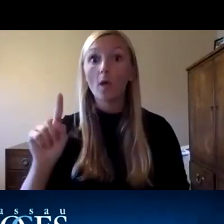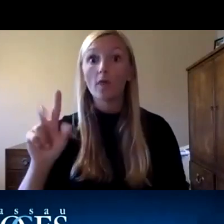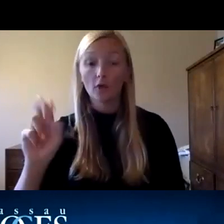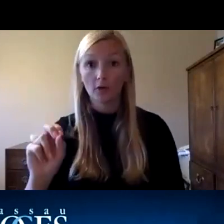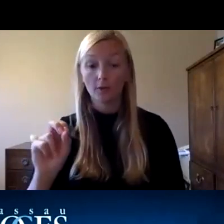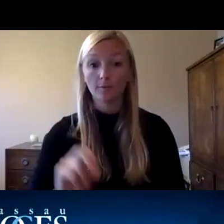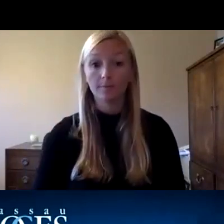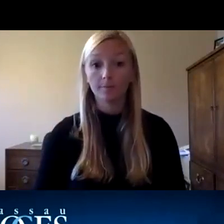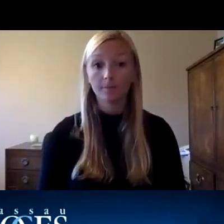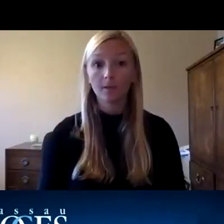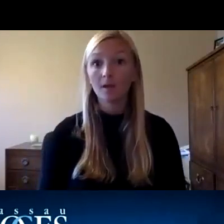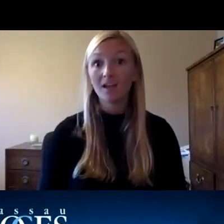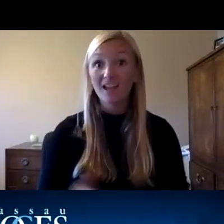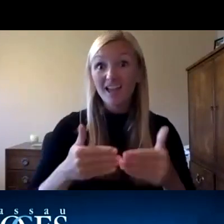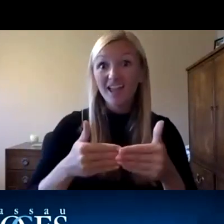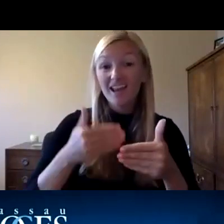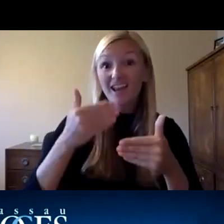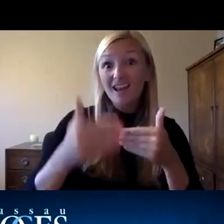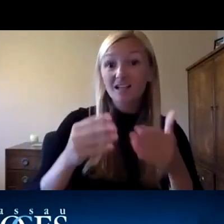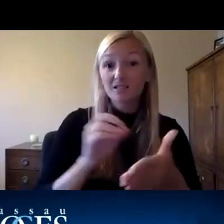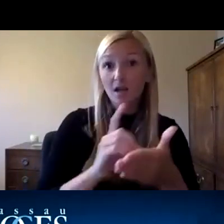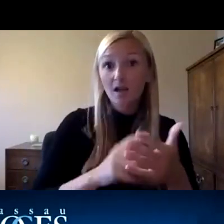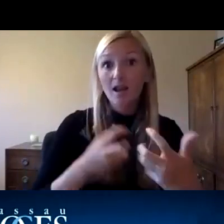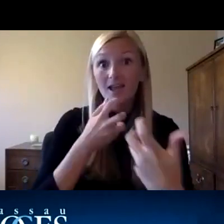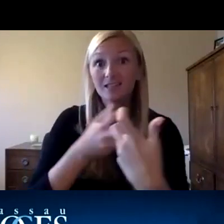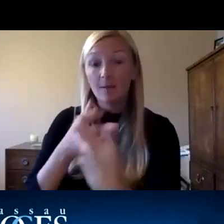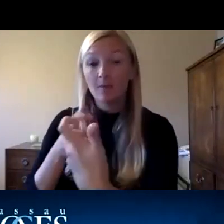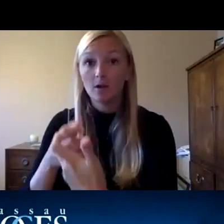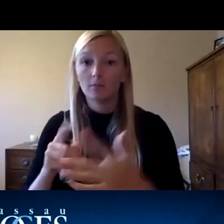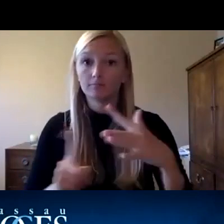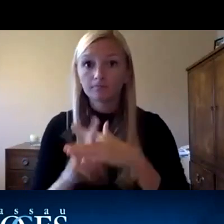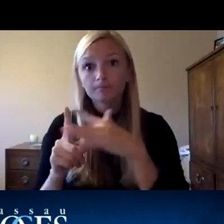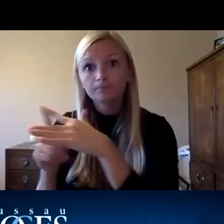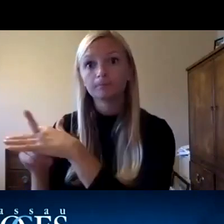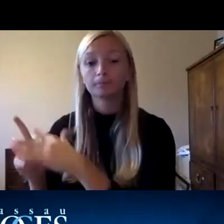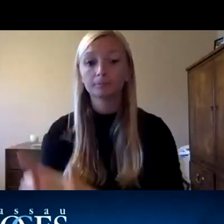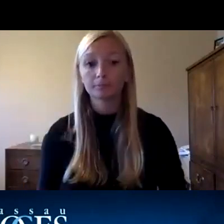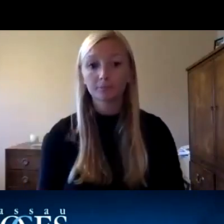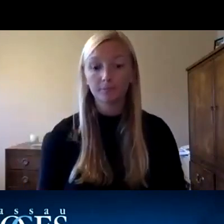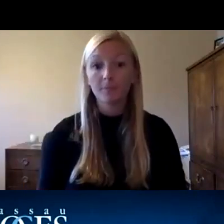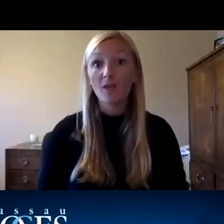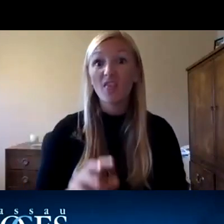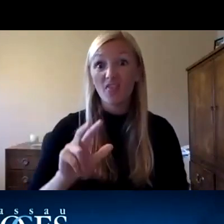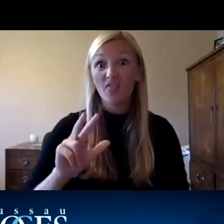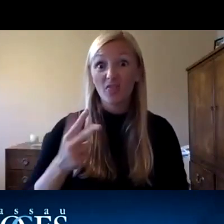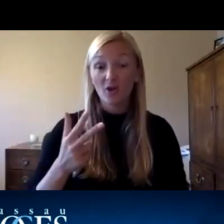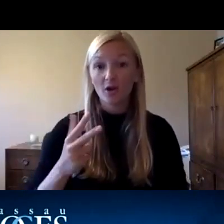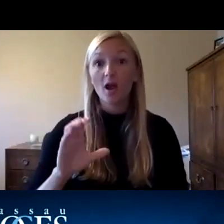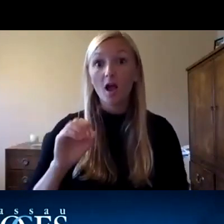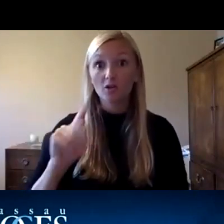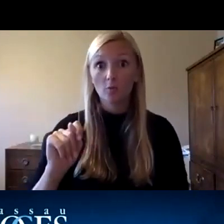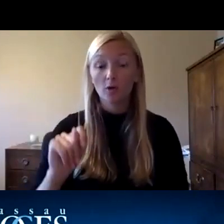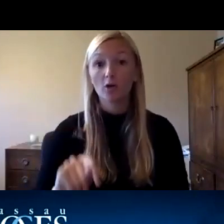it's titled next millennium design adapting to emerging variables the third webinar is scheduled for october